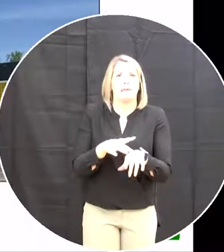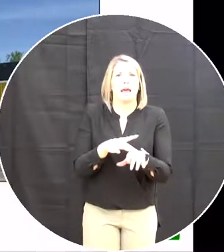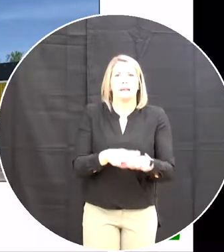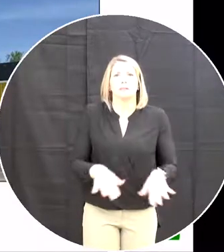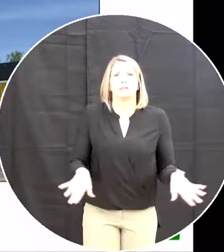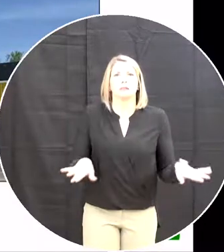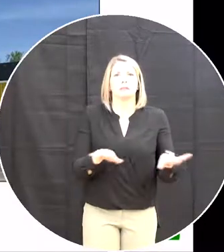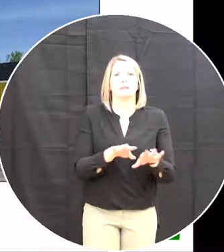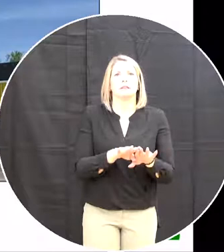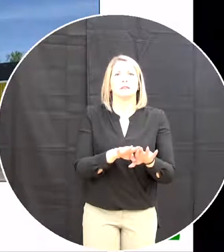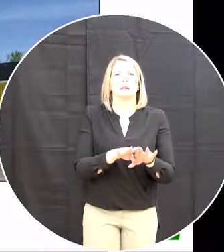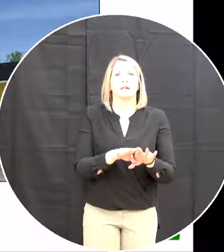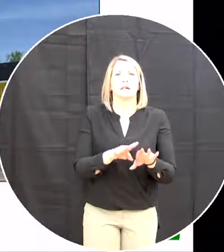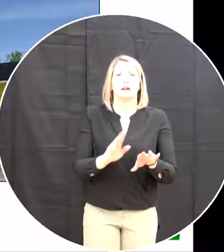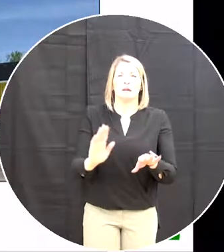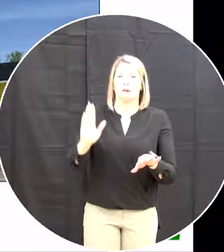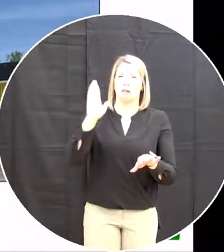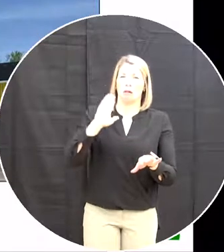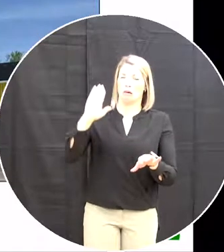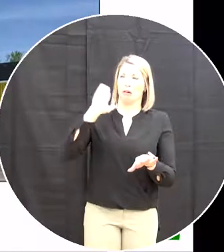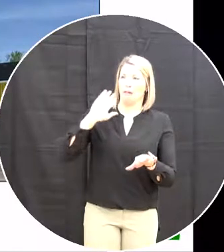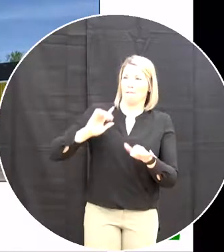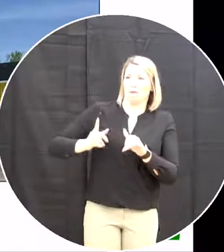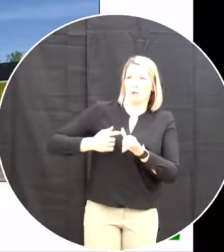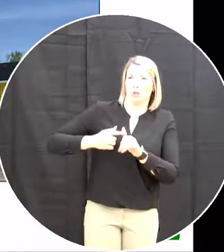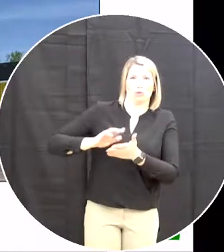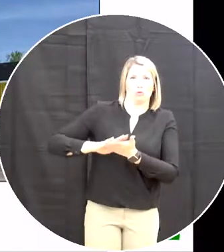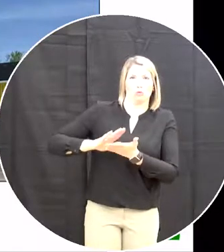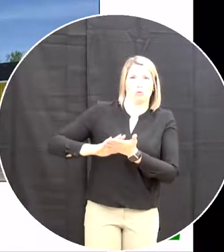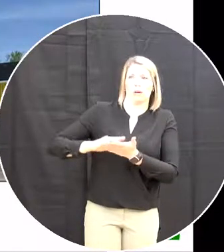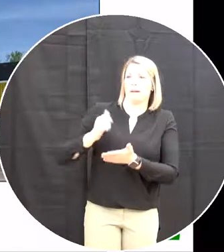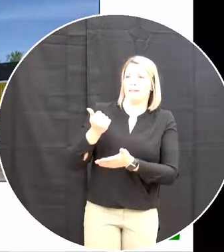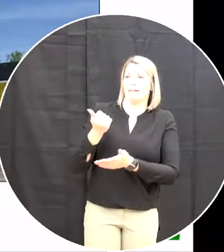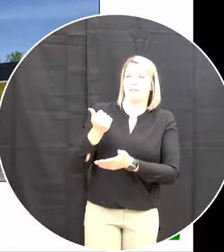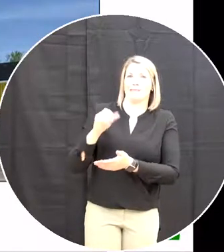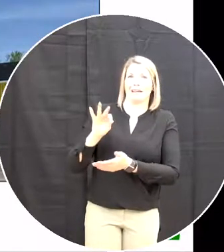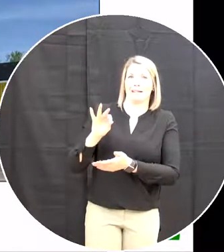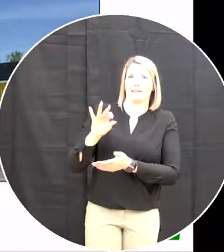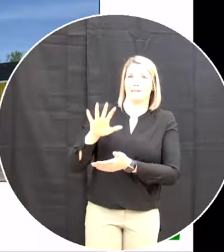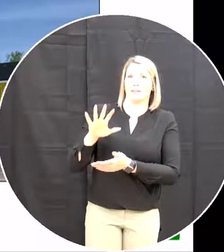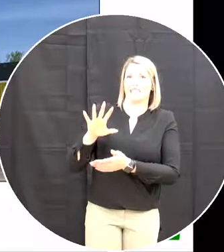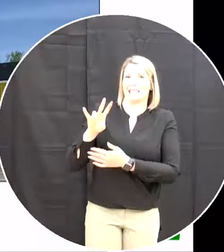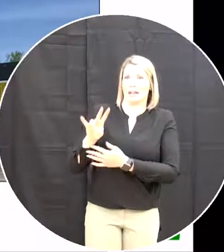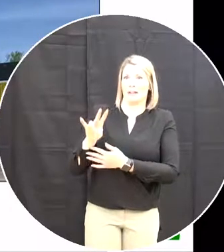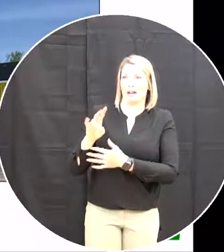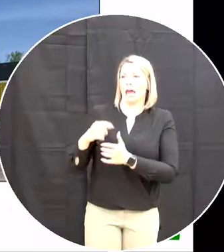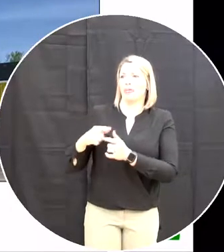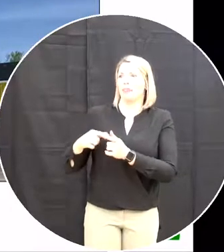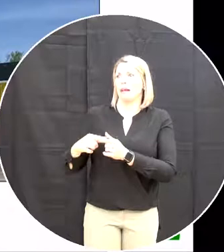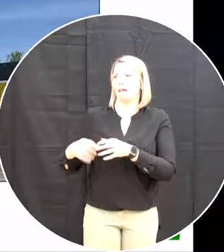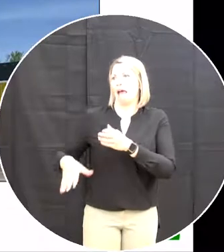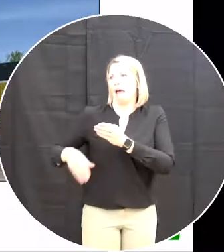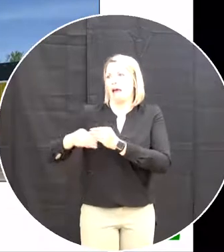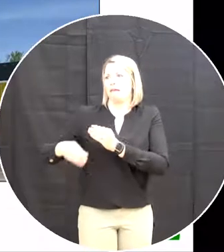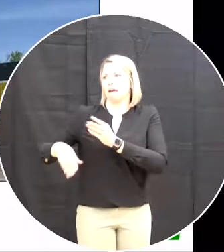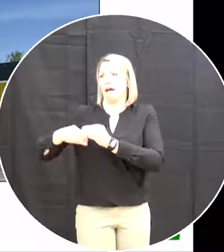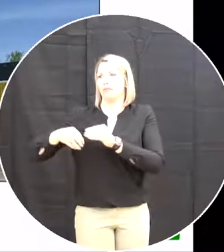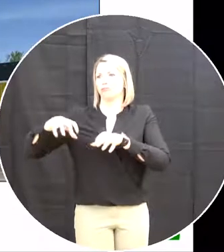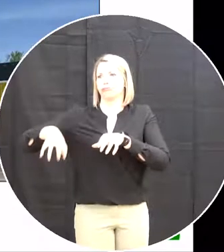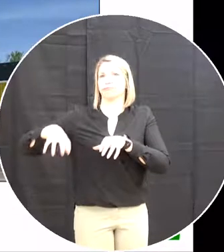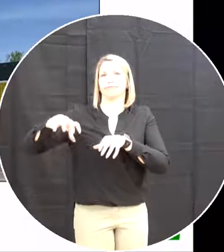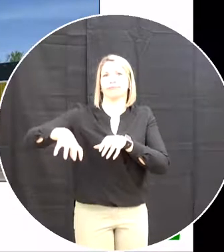Gander Academy was constructed in 1957 With an extension built in 1971 And then of course the new gym added in 1990